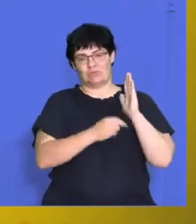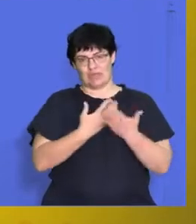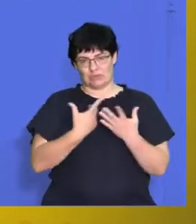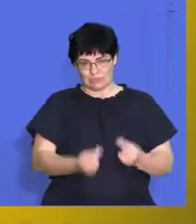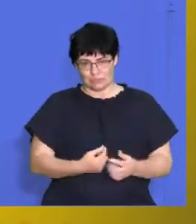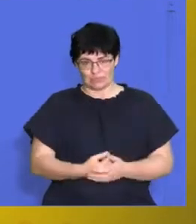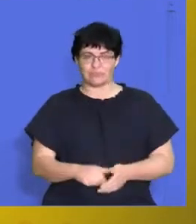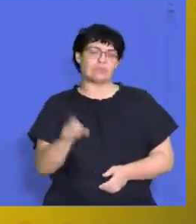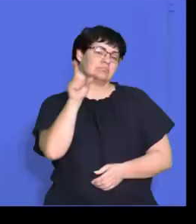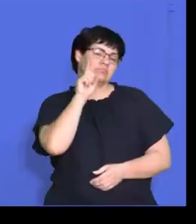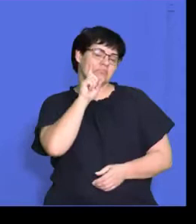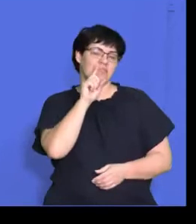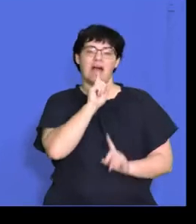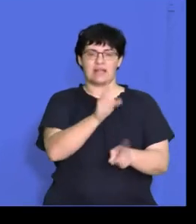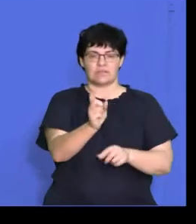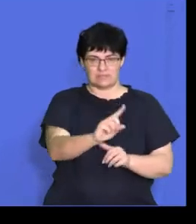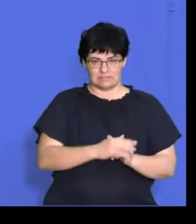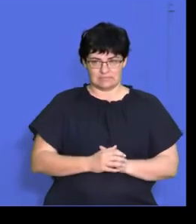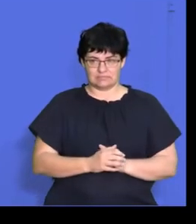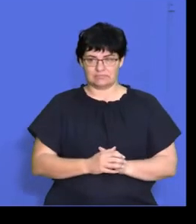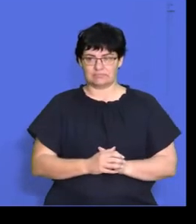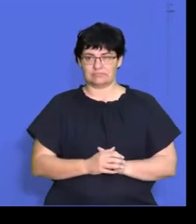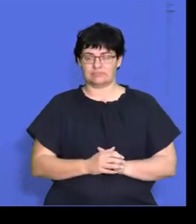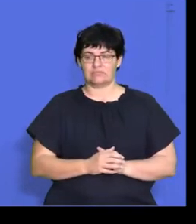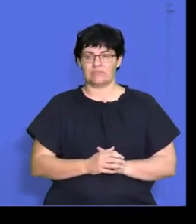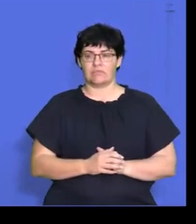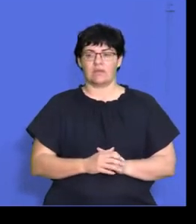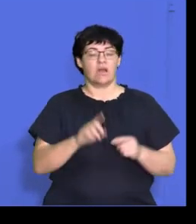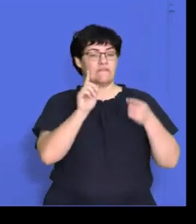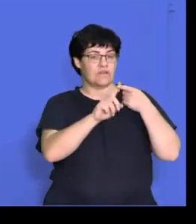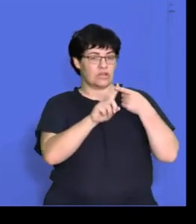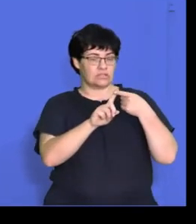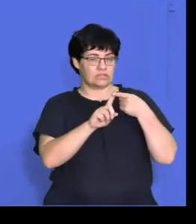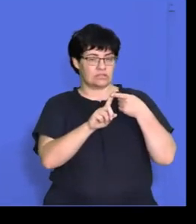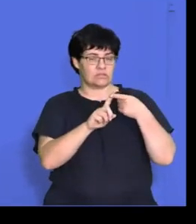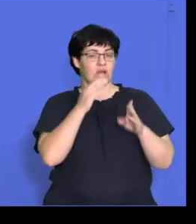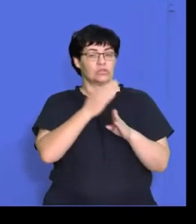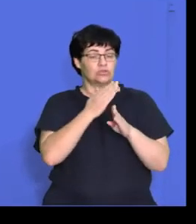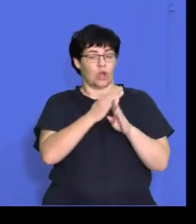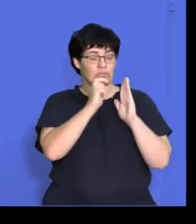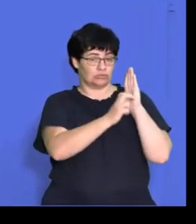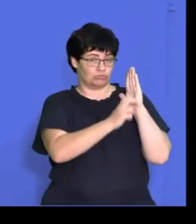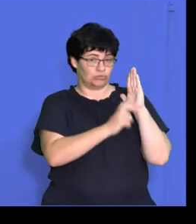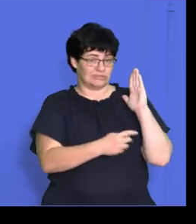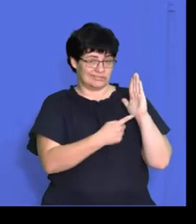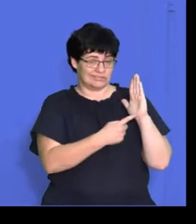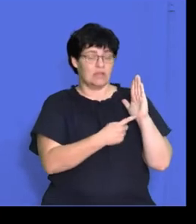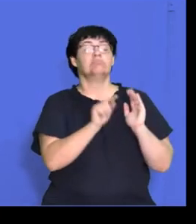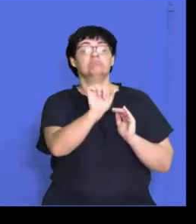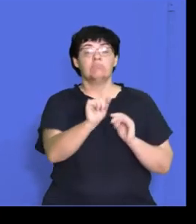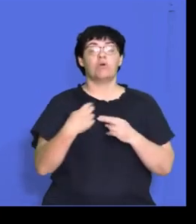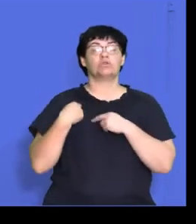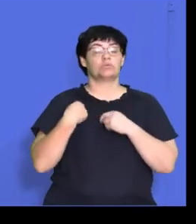what the answer is here. All right, so the first one for the job description, you're responsible